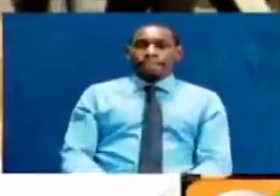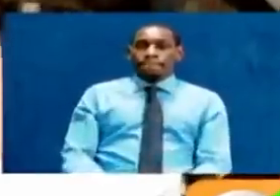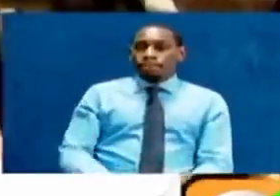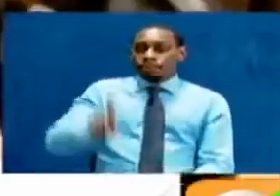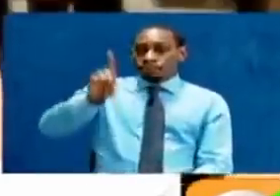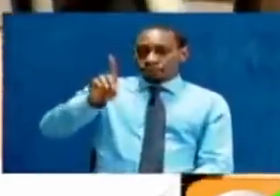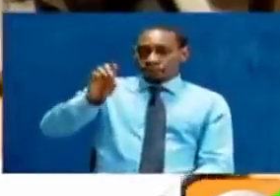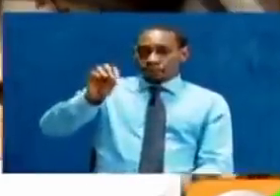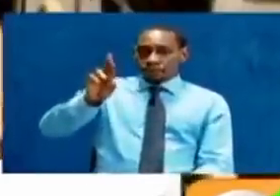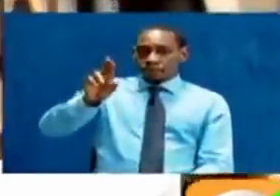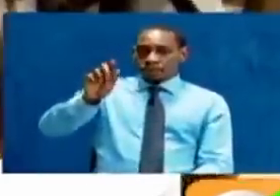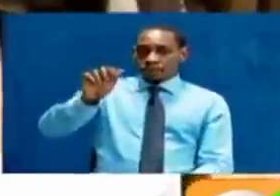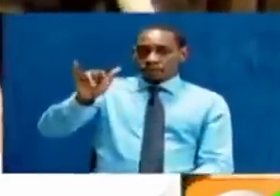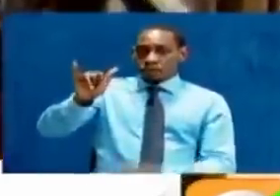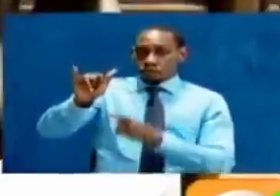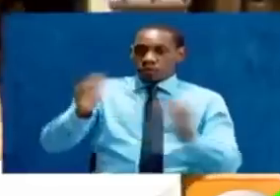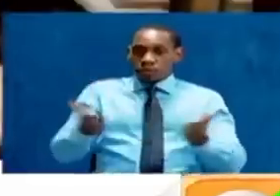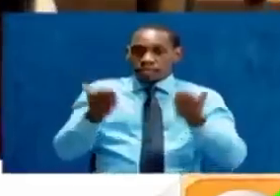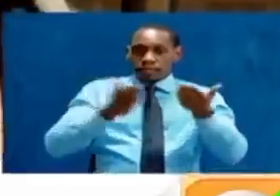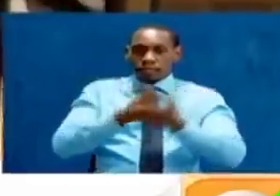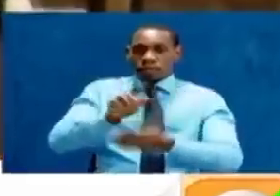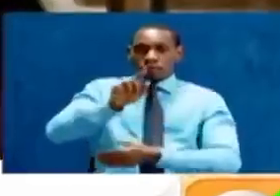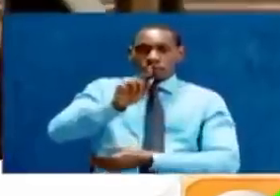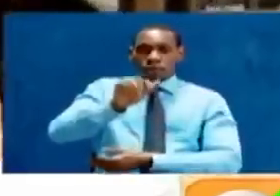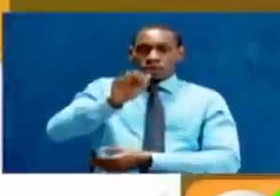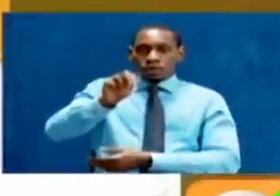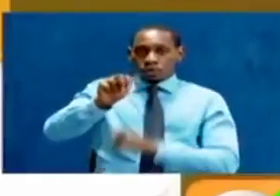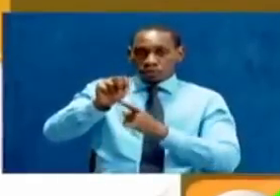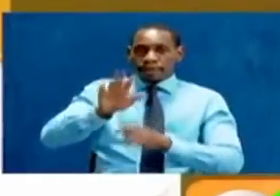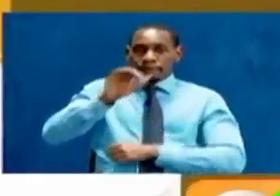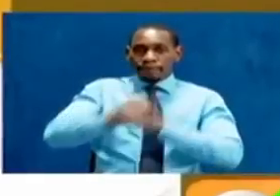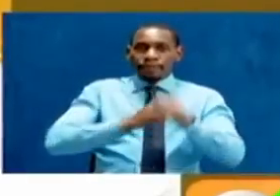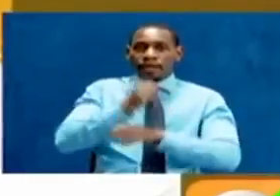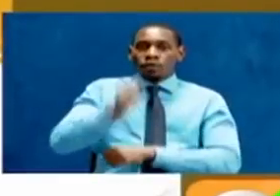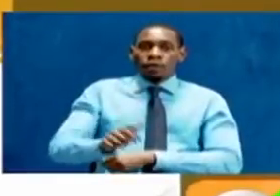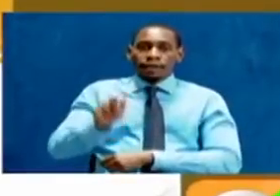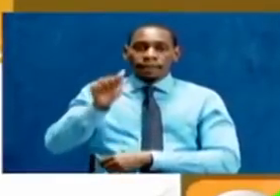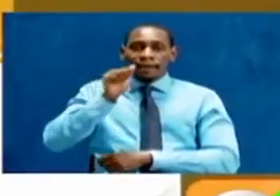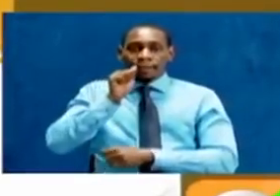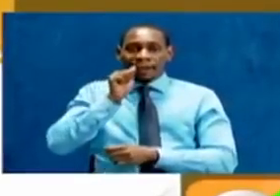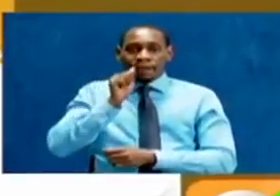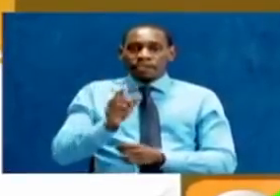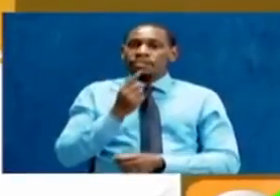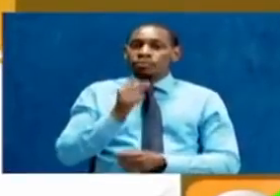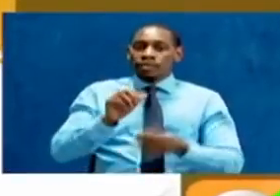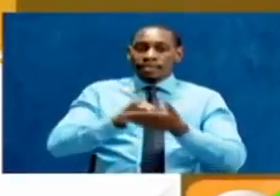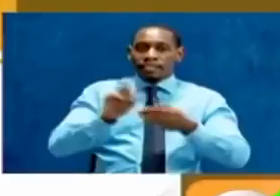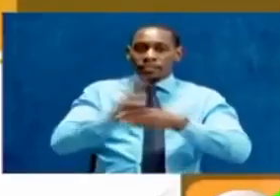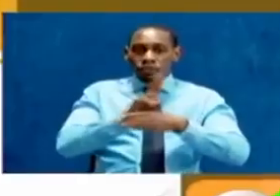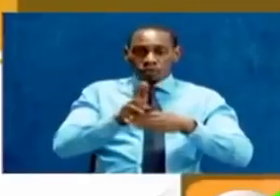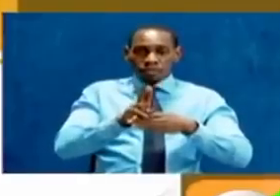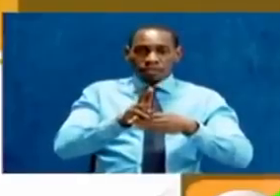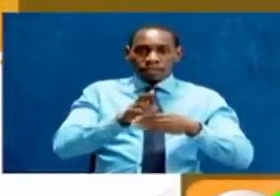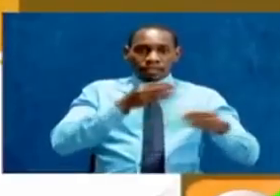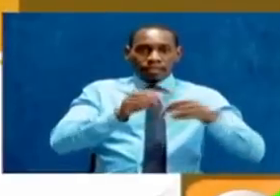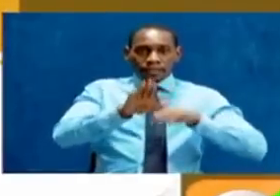Dorothy, who says she was inspired by Tony Huddle, a five-year-old British boy who used his prosthetic